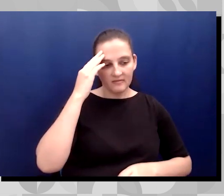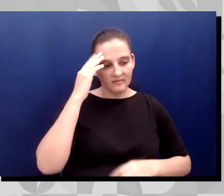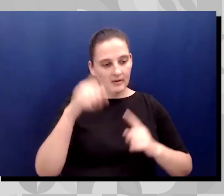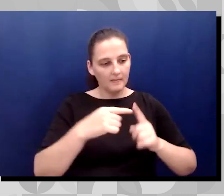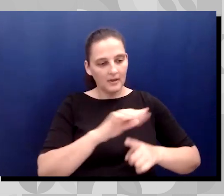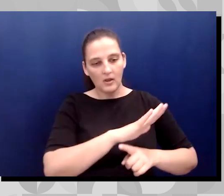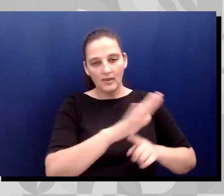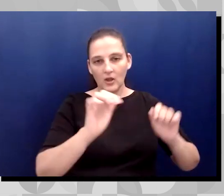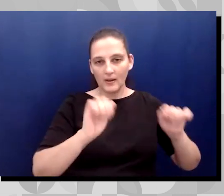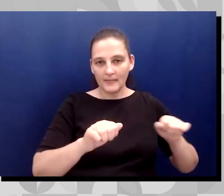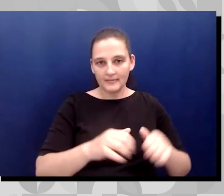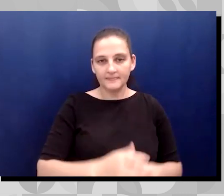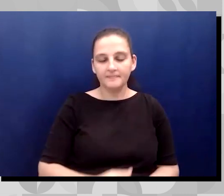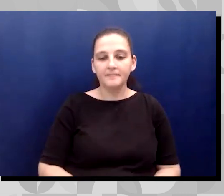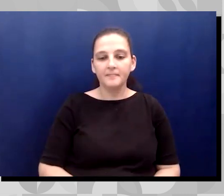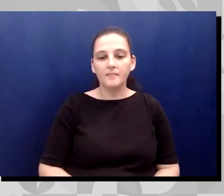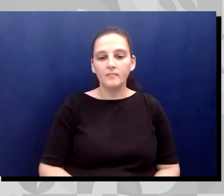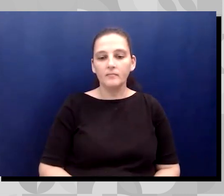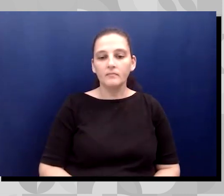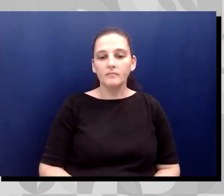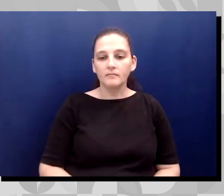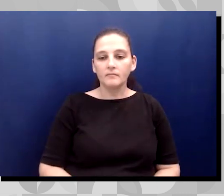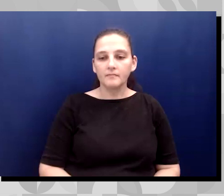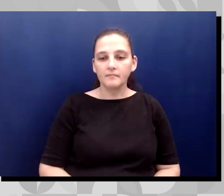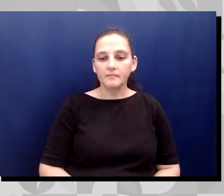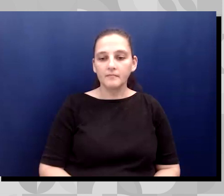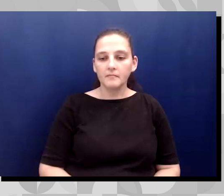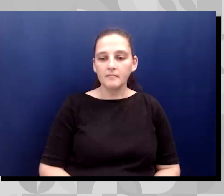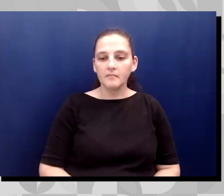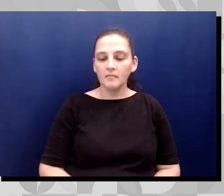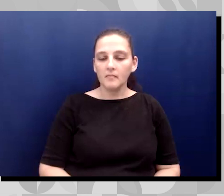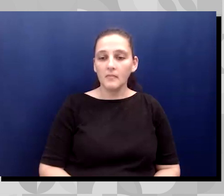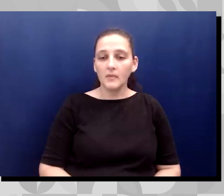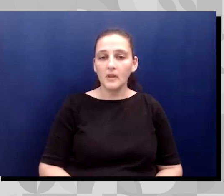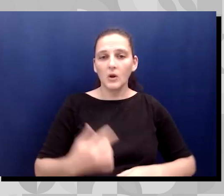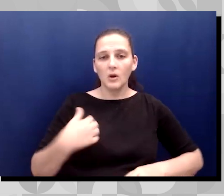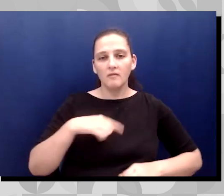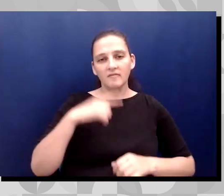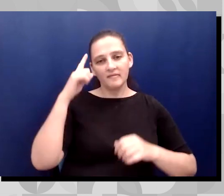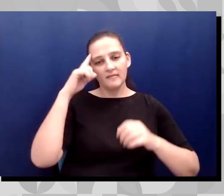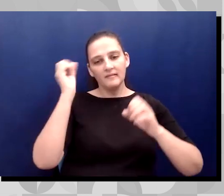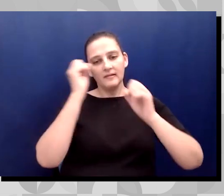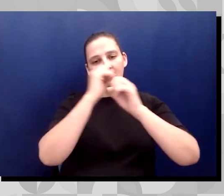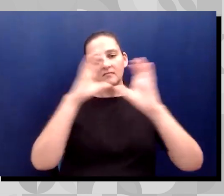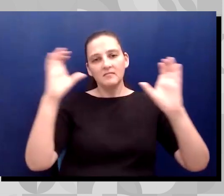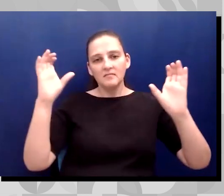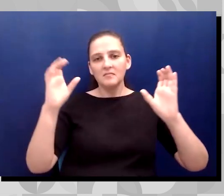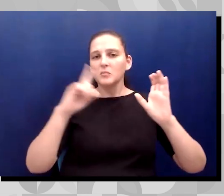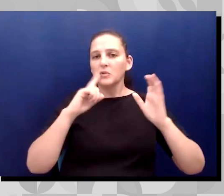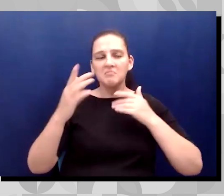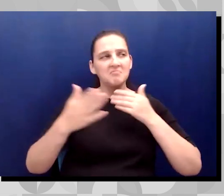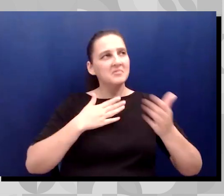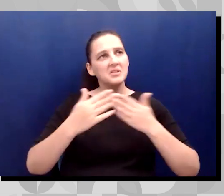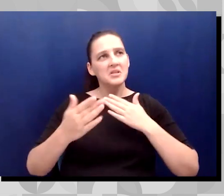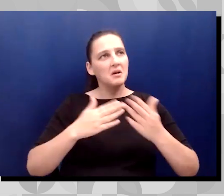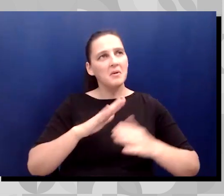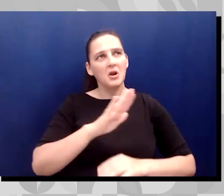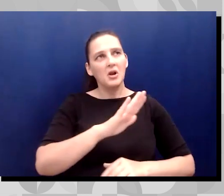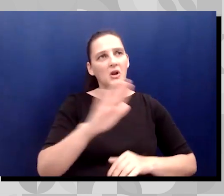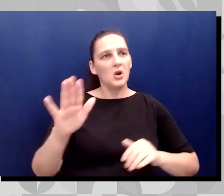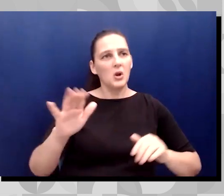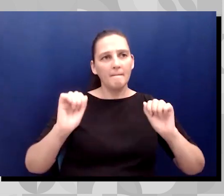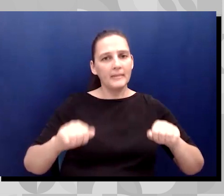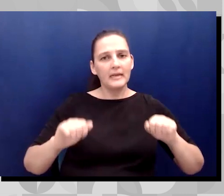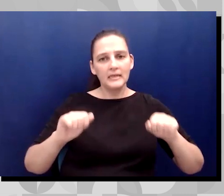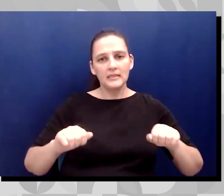And so, you know, we want to see a world where it doesn't matter your ability, but you have choices to